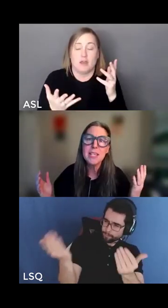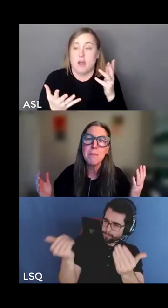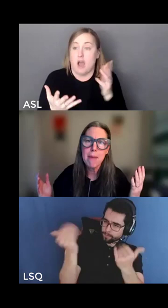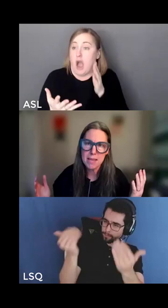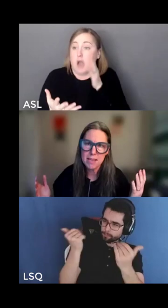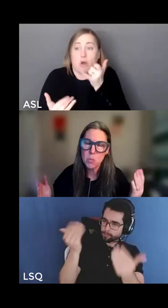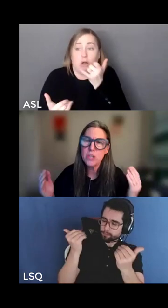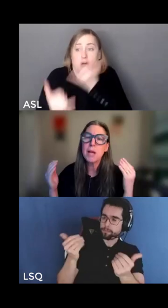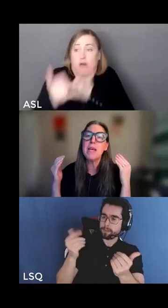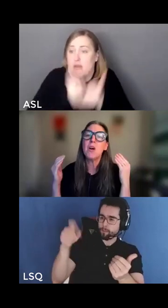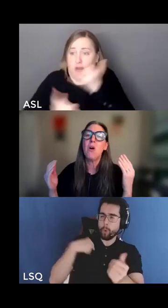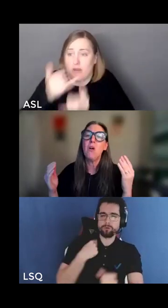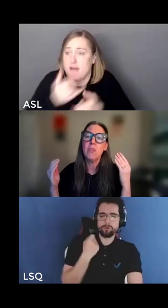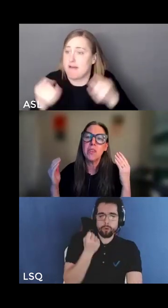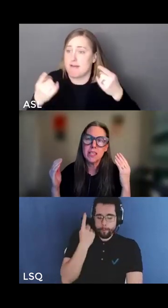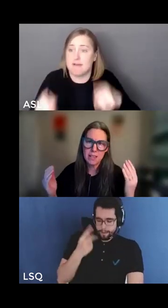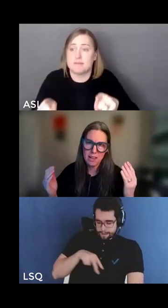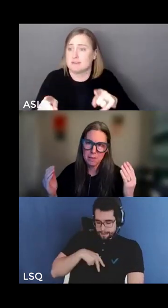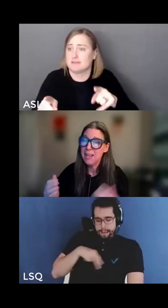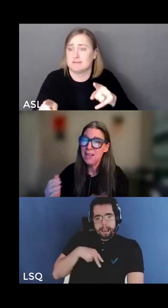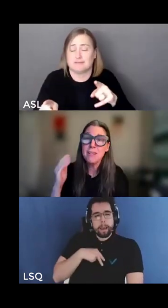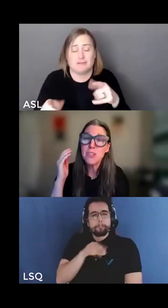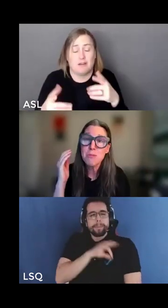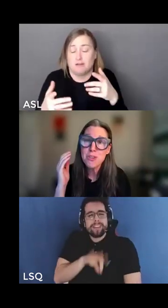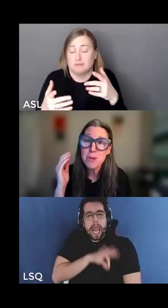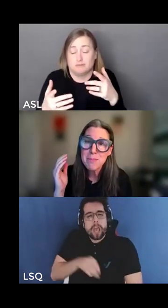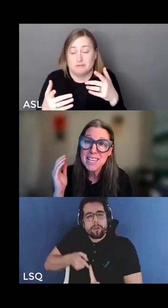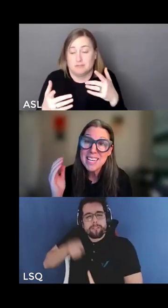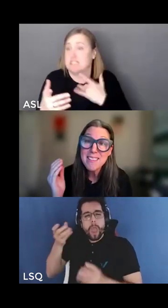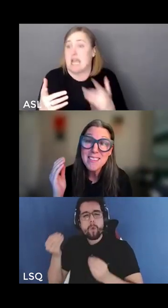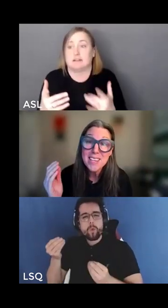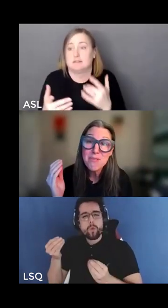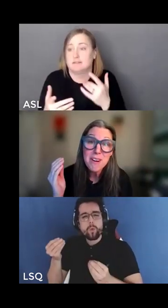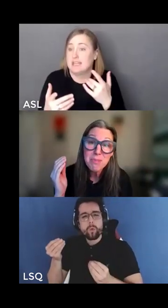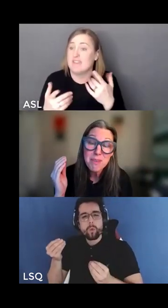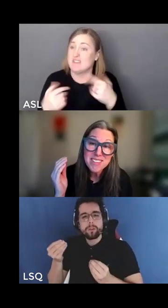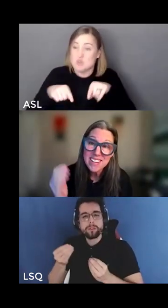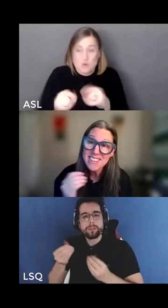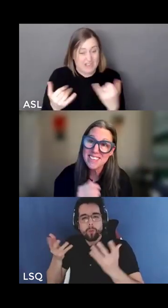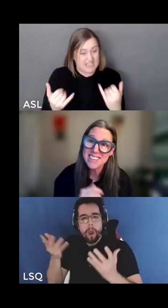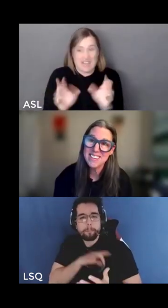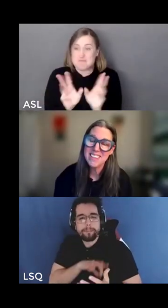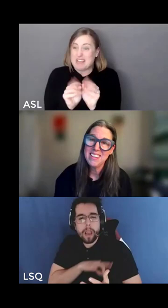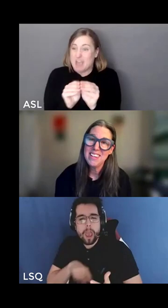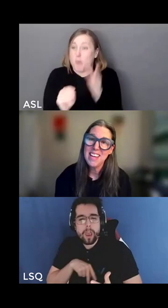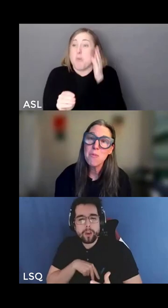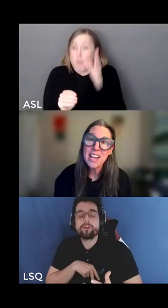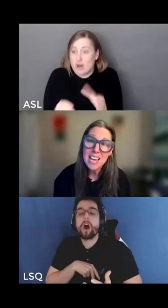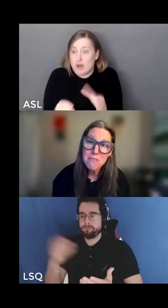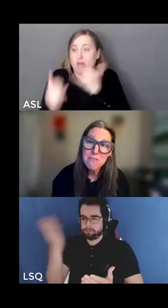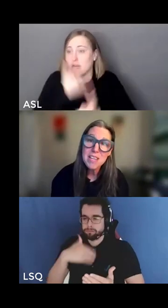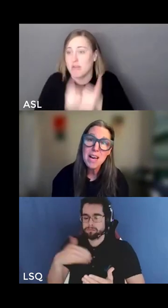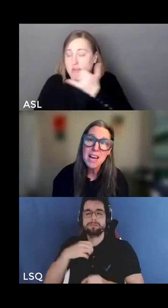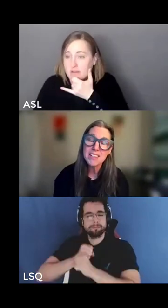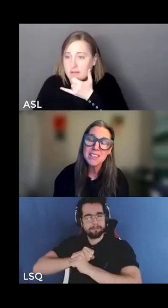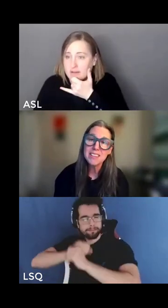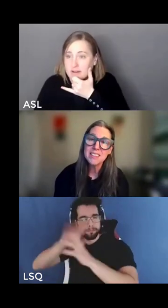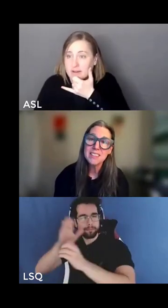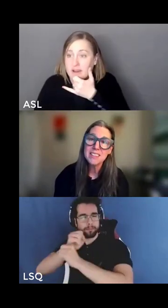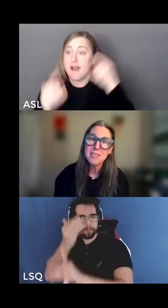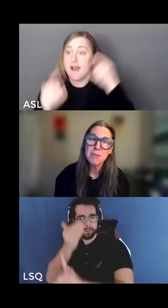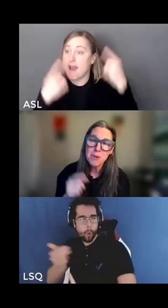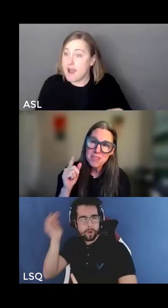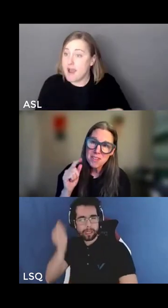undoubtedly make which i make all the time in fact which i'm sure i'm going to make in this very presentation and when i get feedback